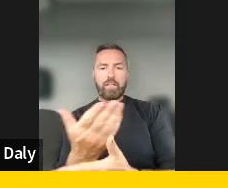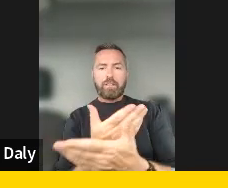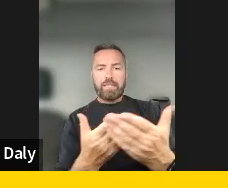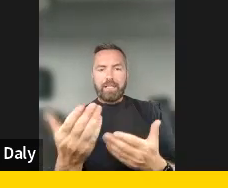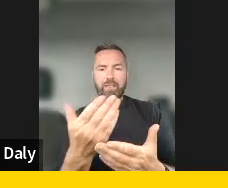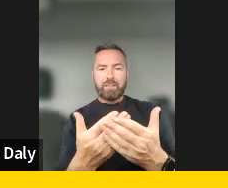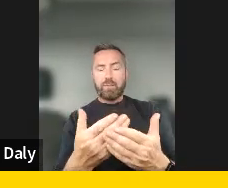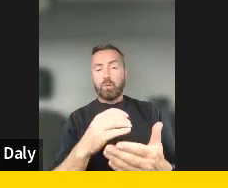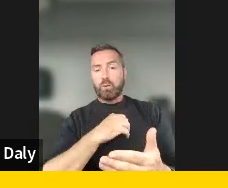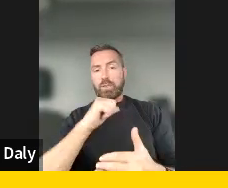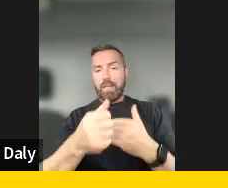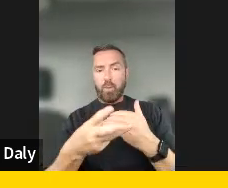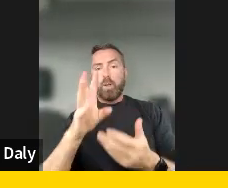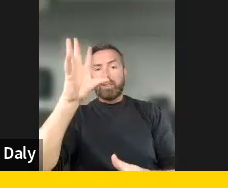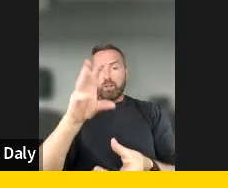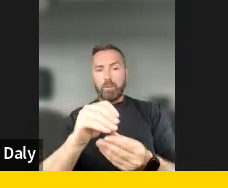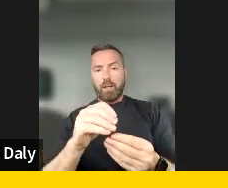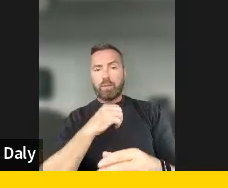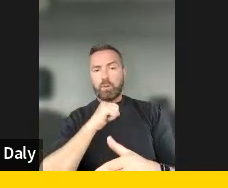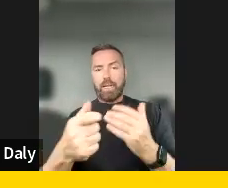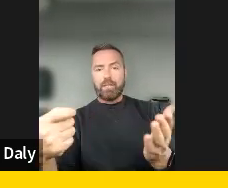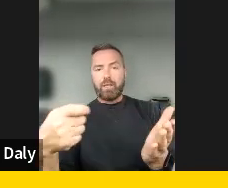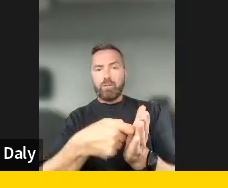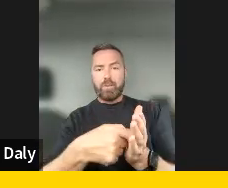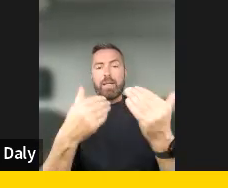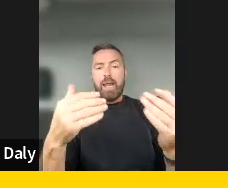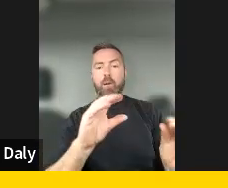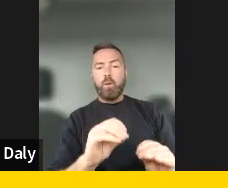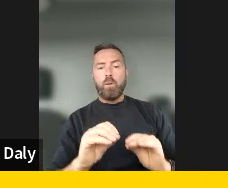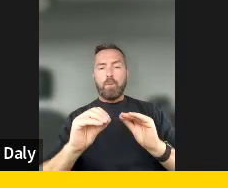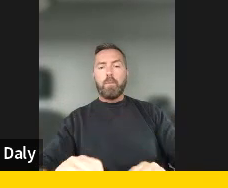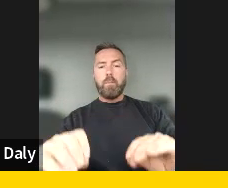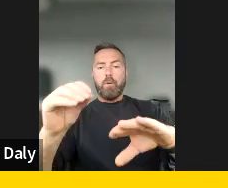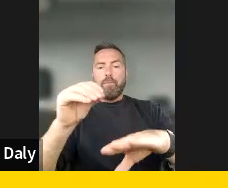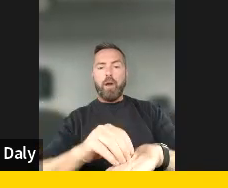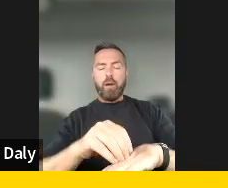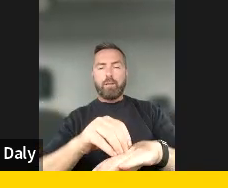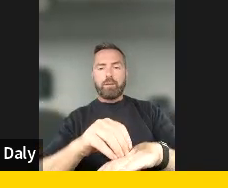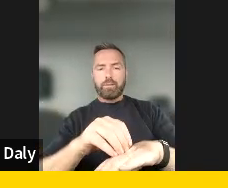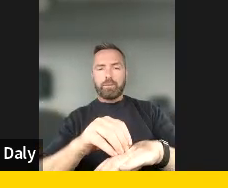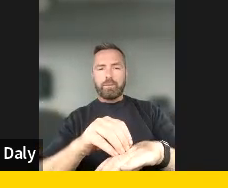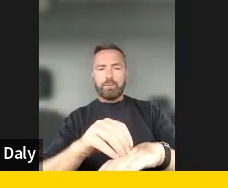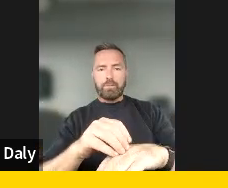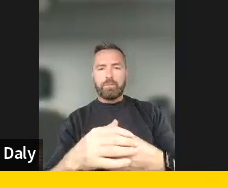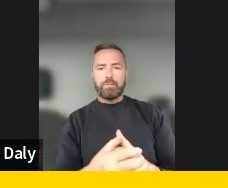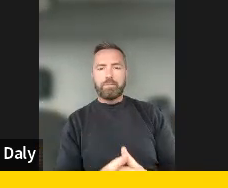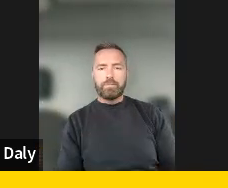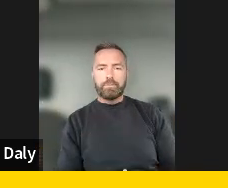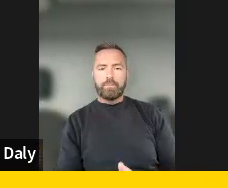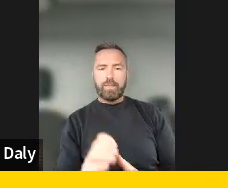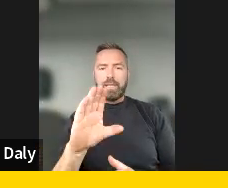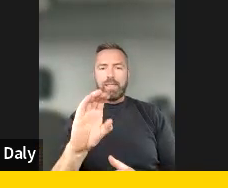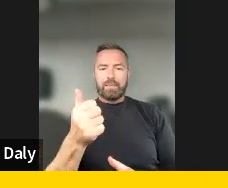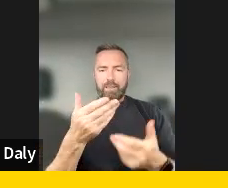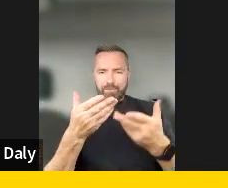today's contributions. Let's move on the inclusion aspects and challenges when it comes to digital economy. Elisa, the floor is yours.